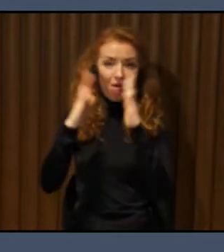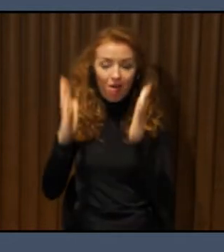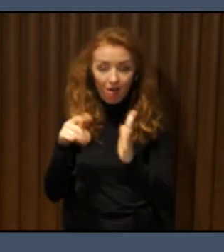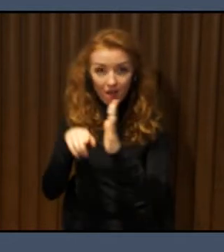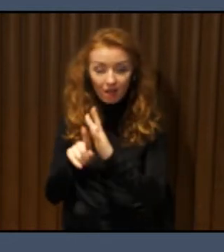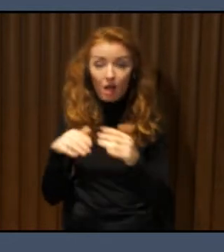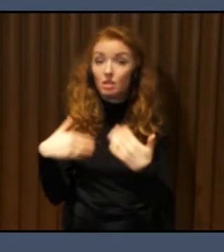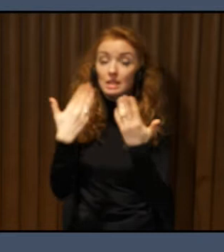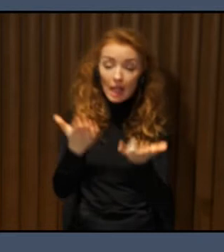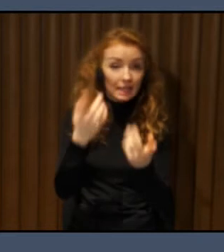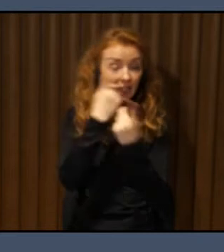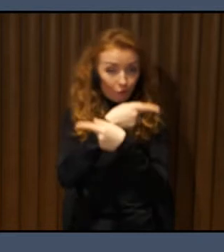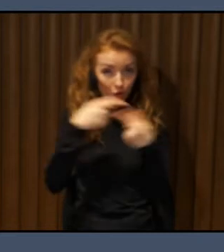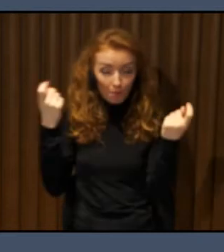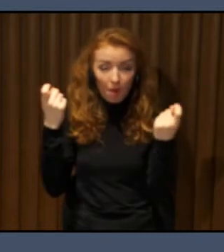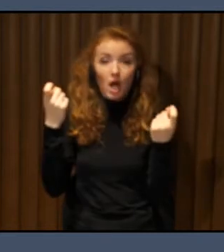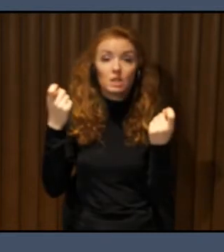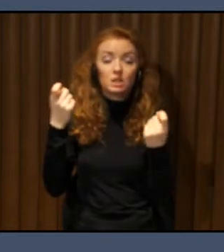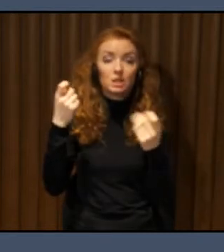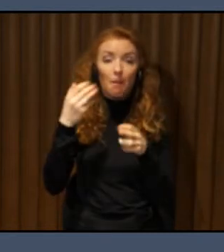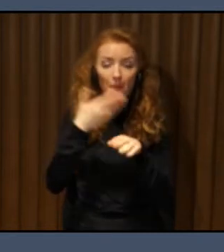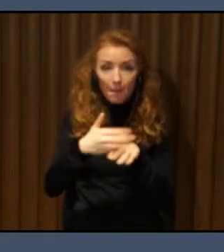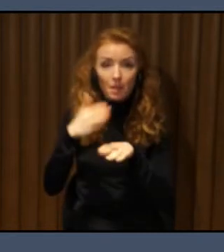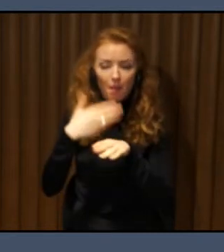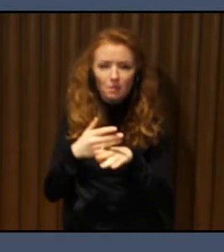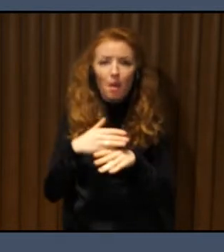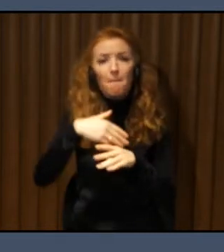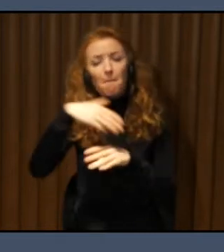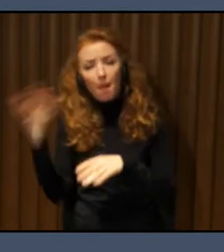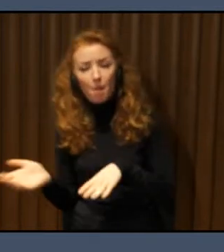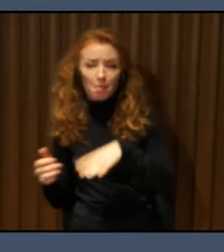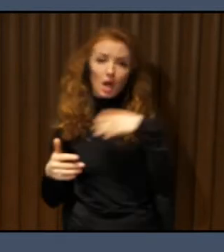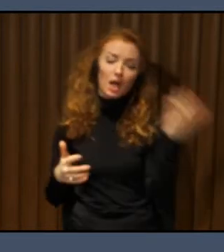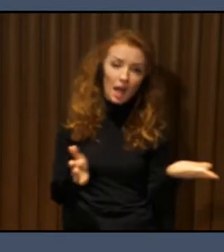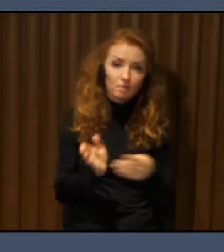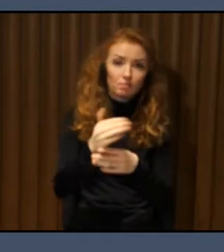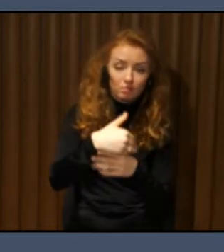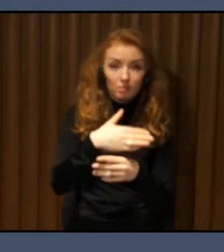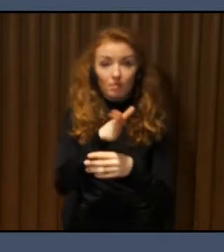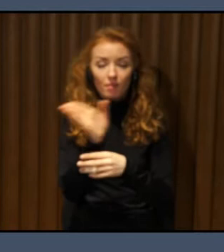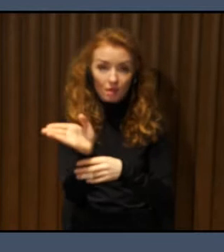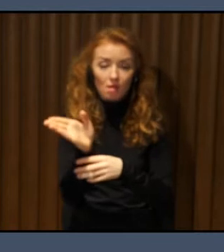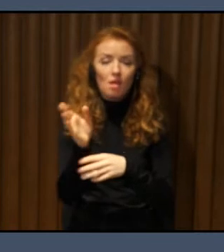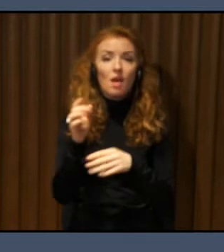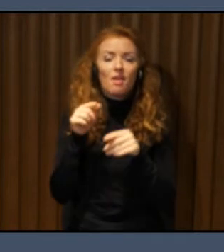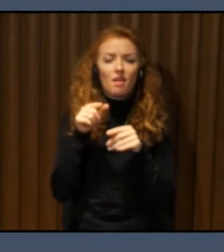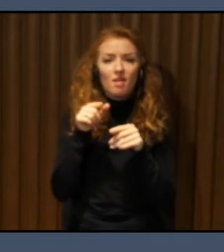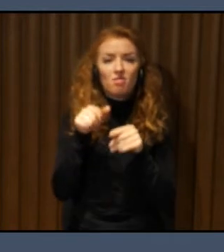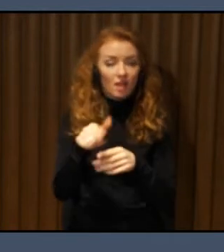just turn-by-turn. Cognition is not very good when you use a GPS map.